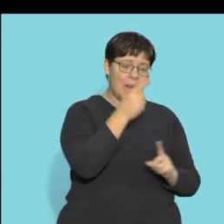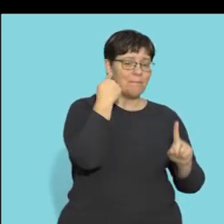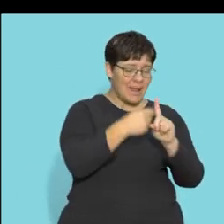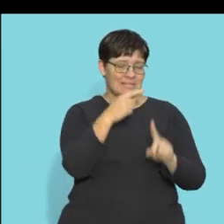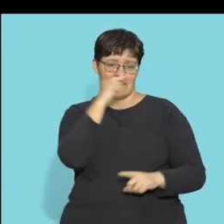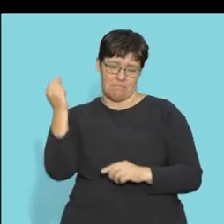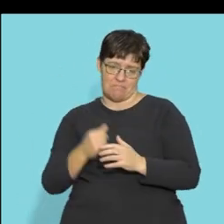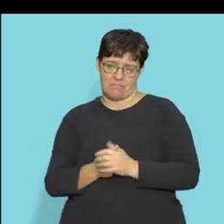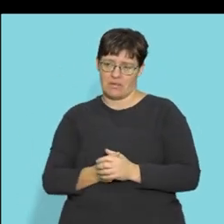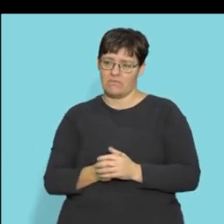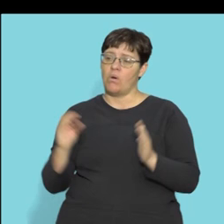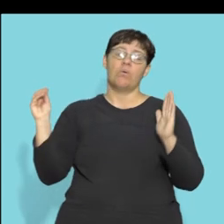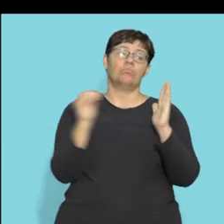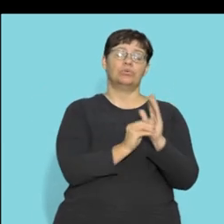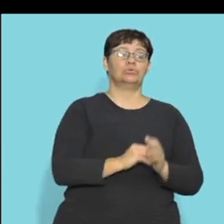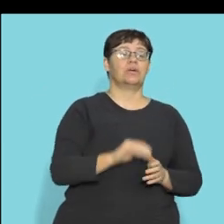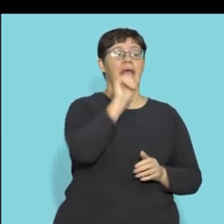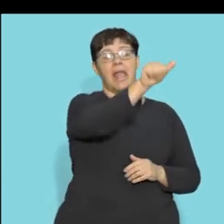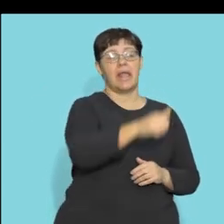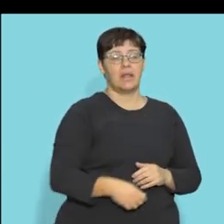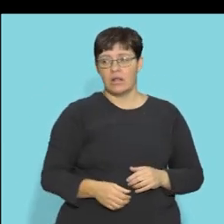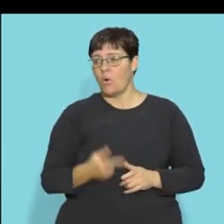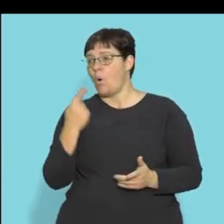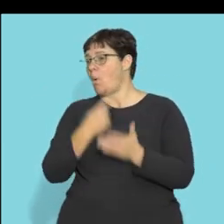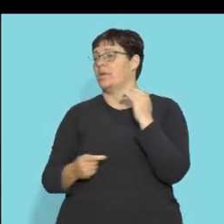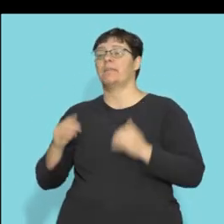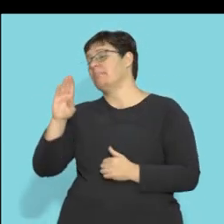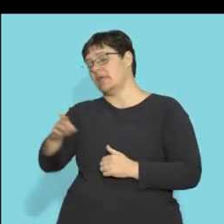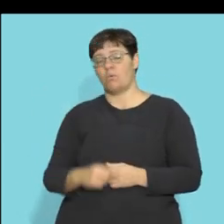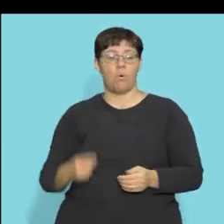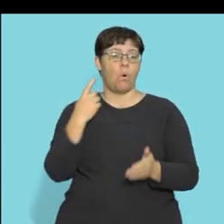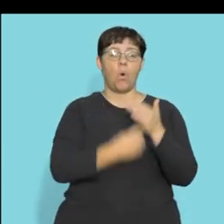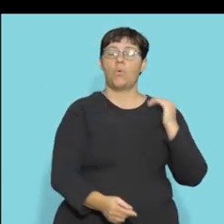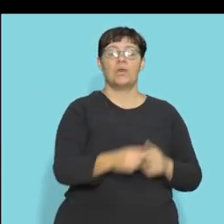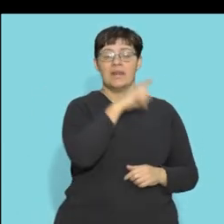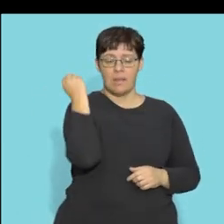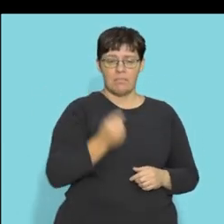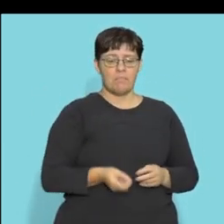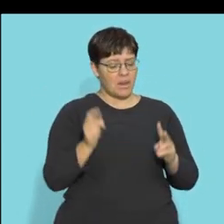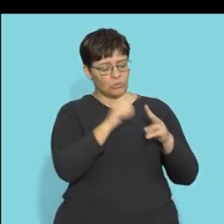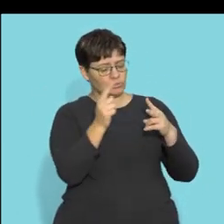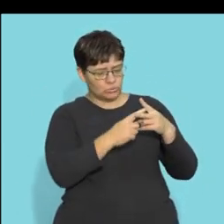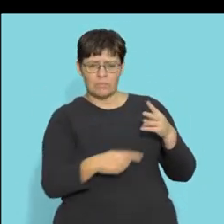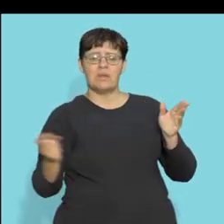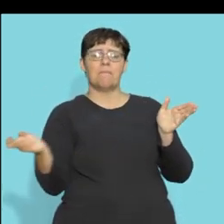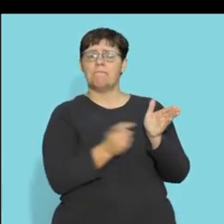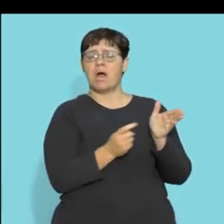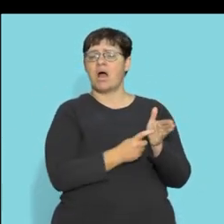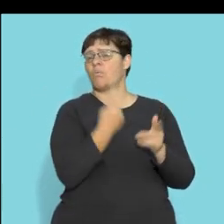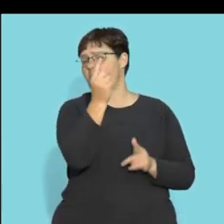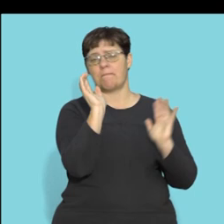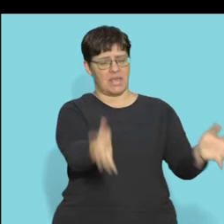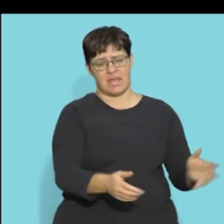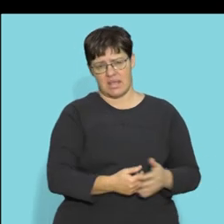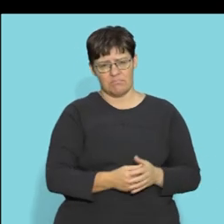there if you only write the letter or you only write the name you only get one mark out of two and that is a